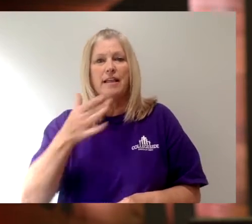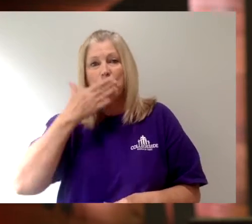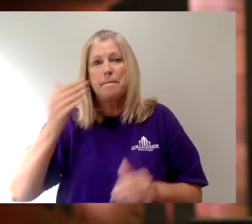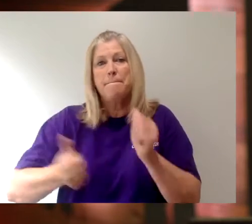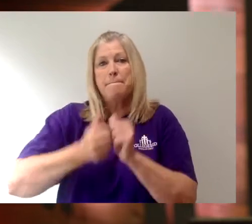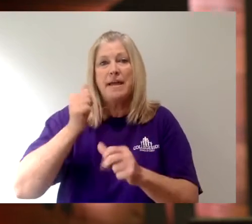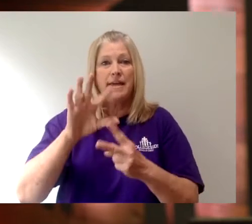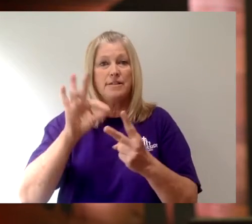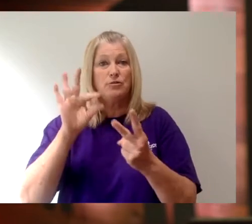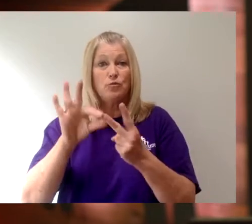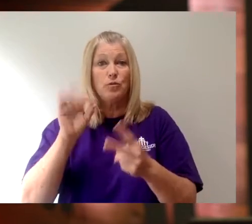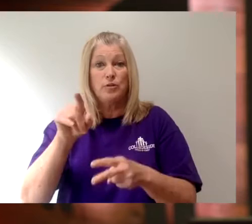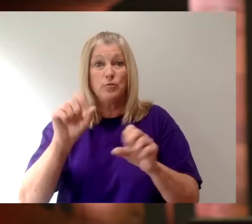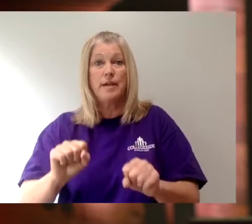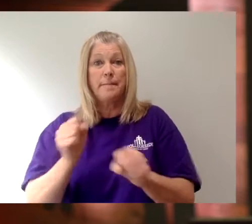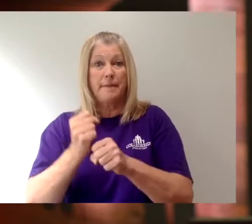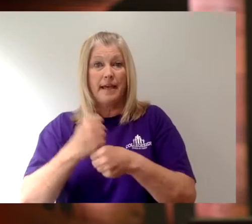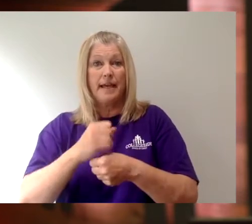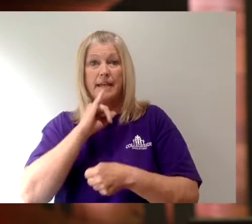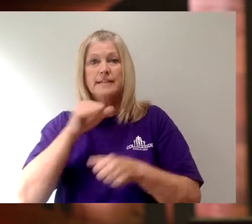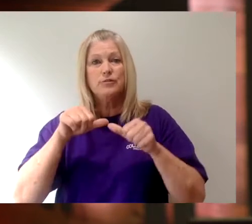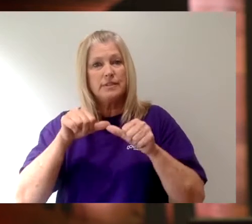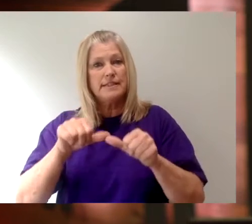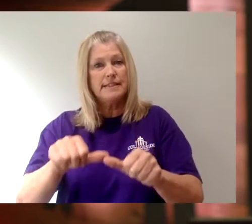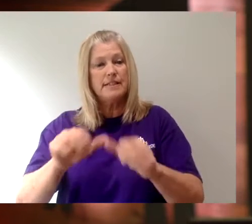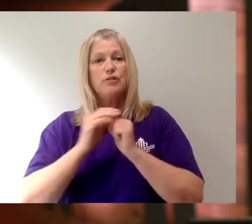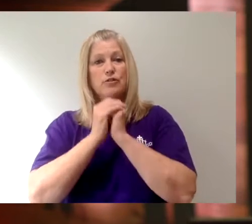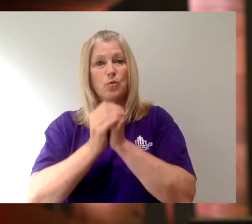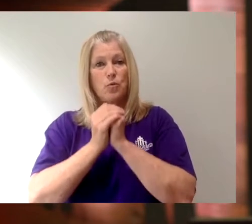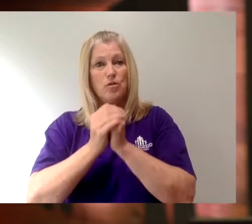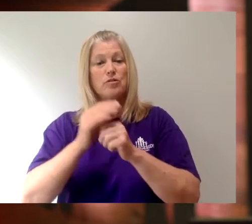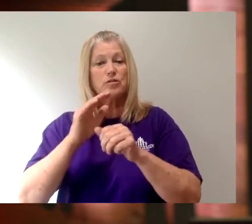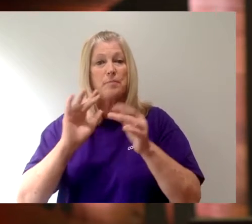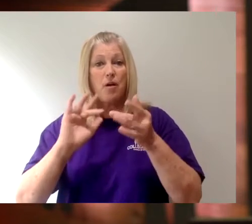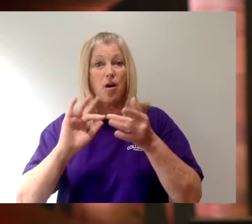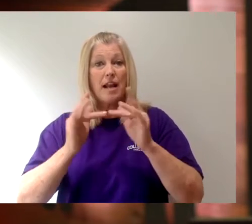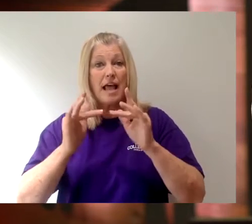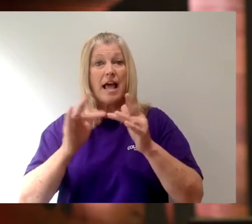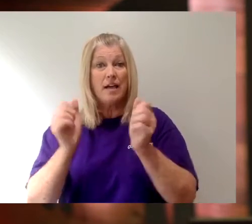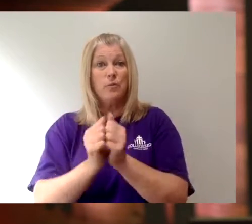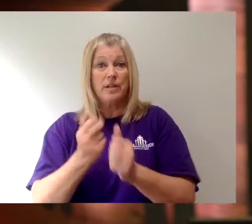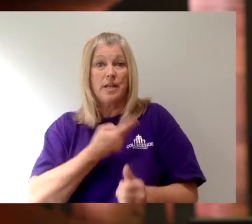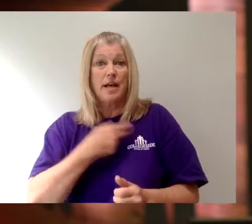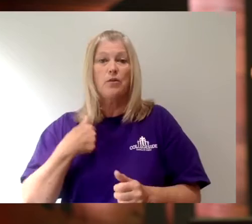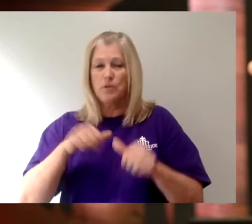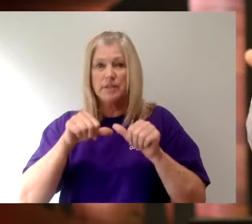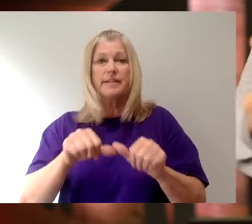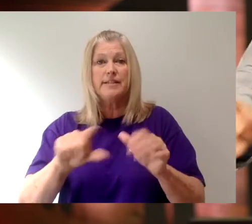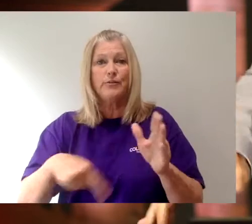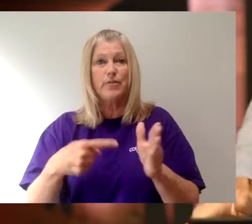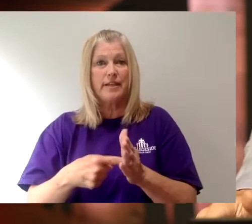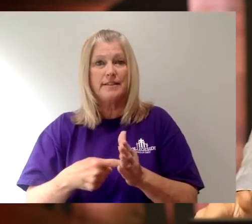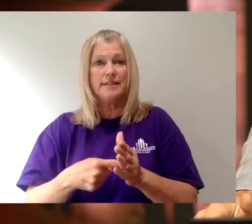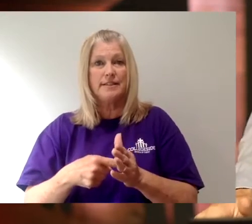best choice you can make is to continue to worship online with us, we're going to keep doing this.